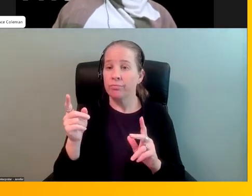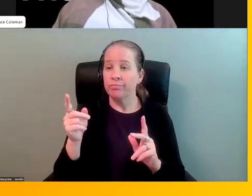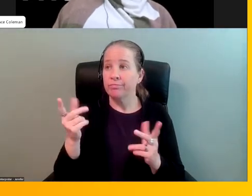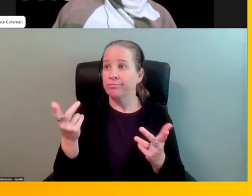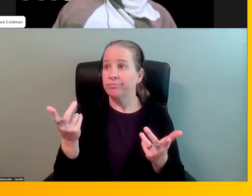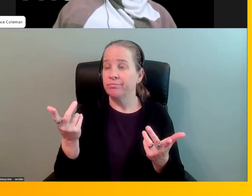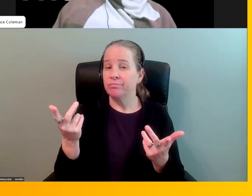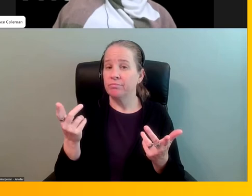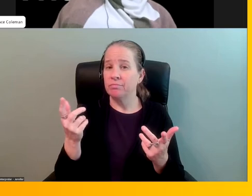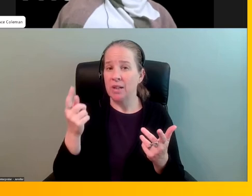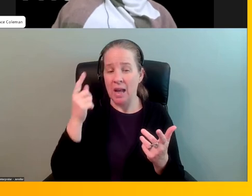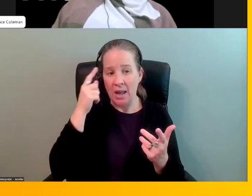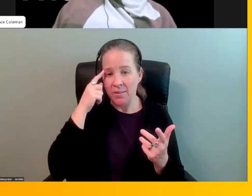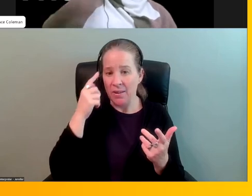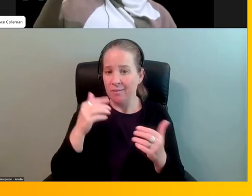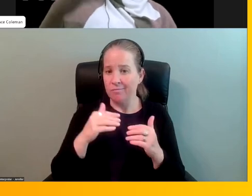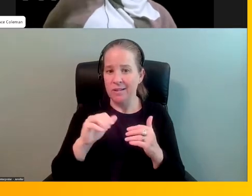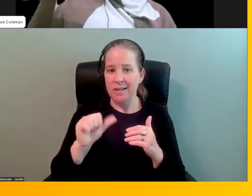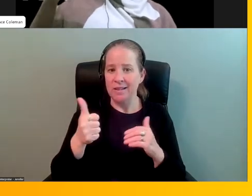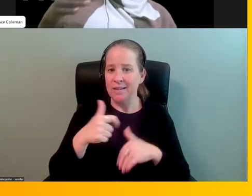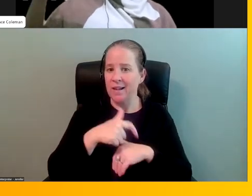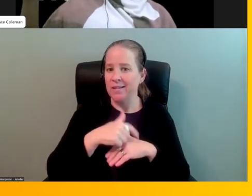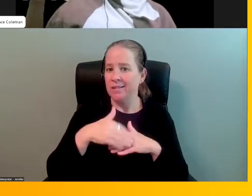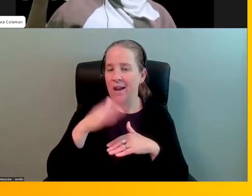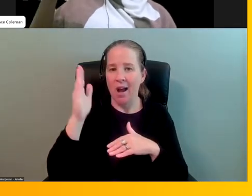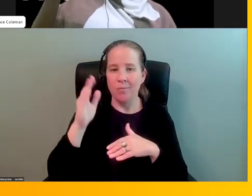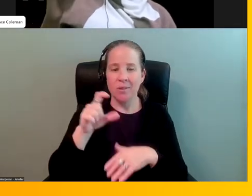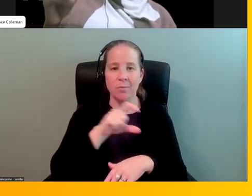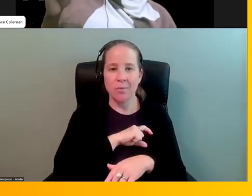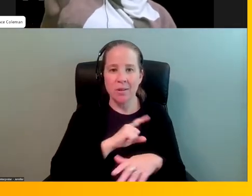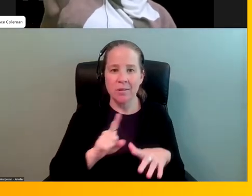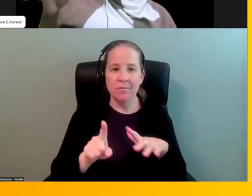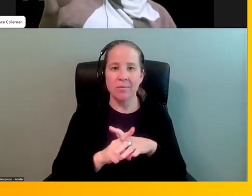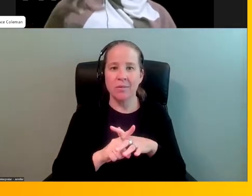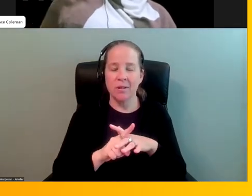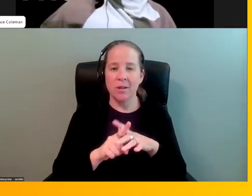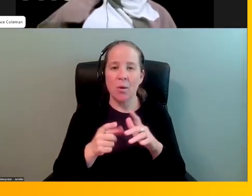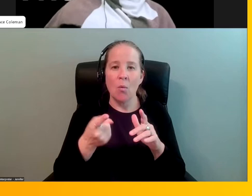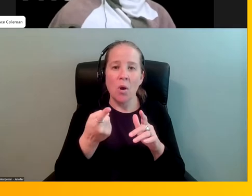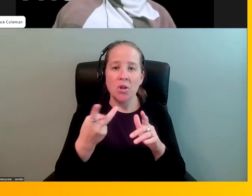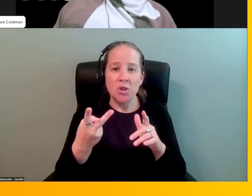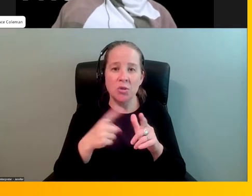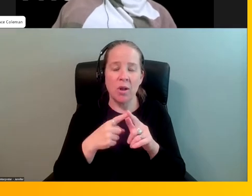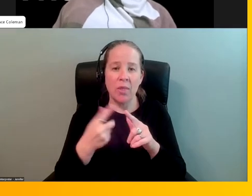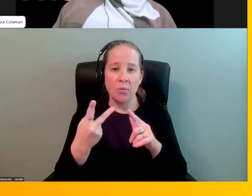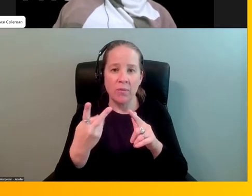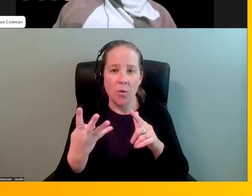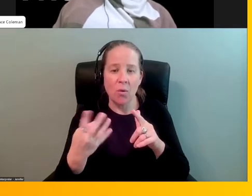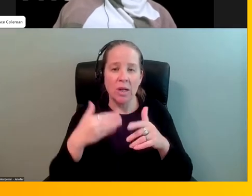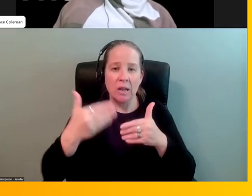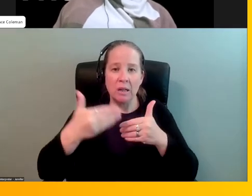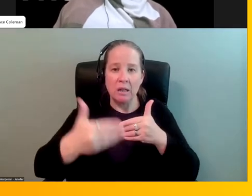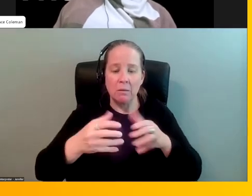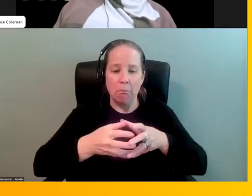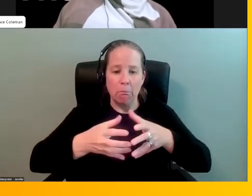least 10 times, the presence of police kept escalating from a few people to a lot of people. And so even in their